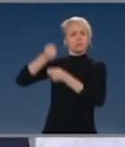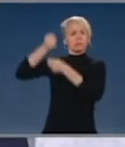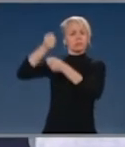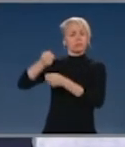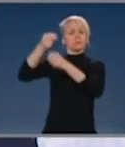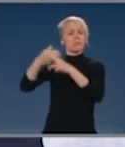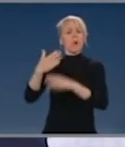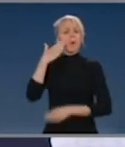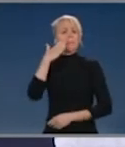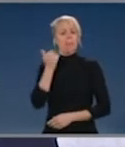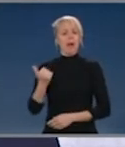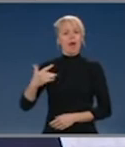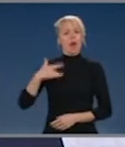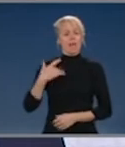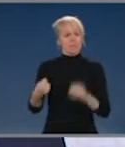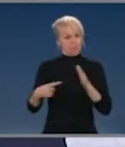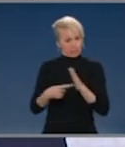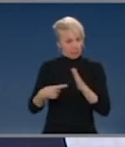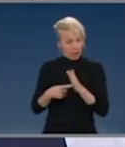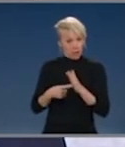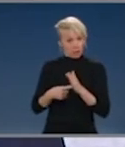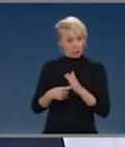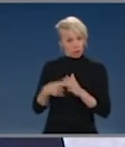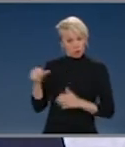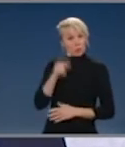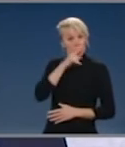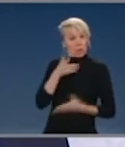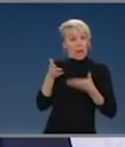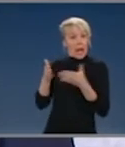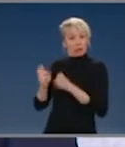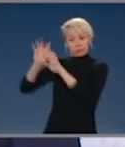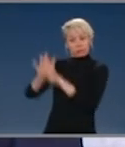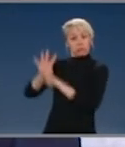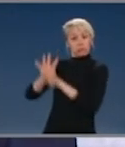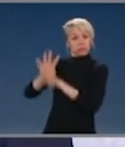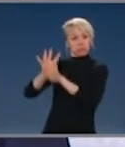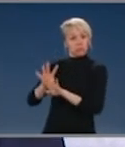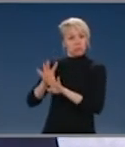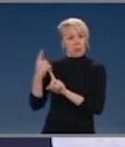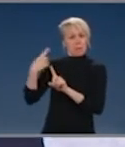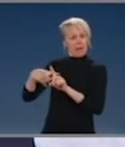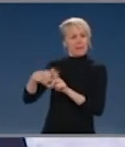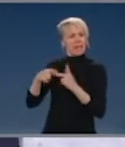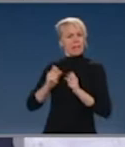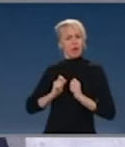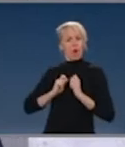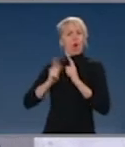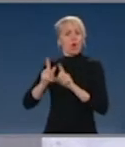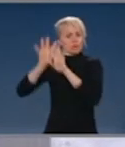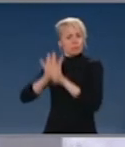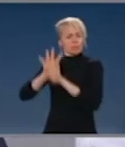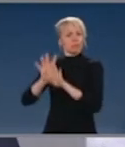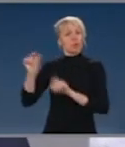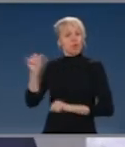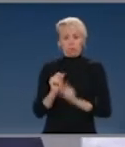do attend those protests should they face the same social distancing fines that anyone else would? Well look thank you for the question